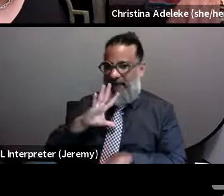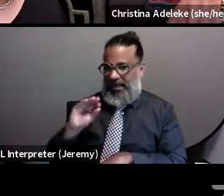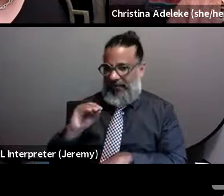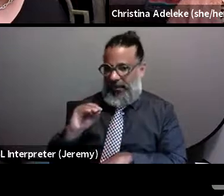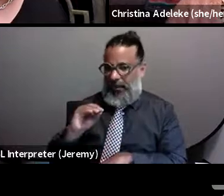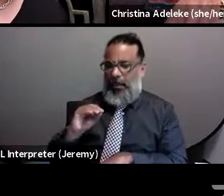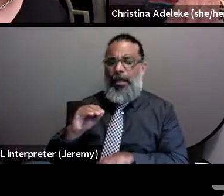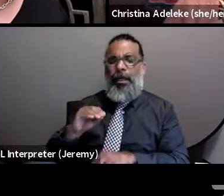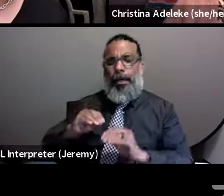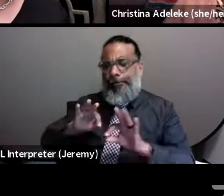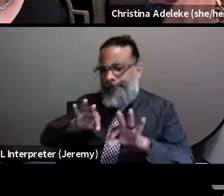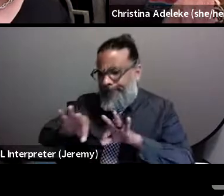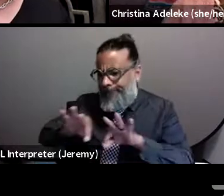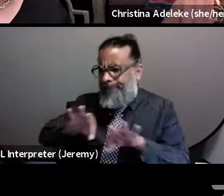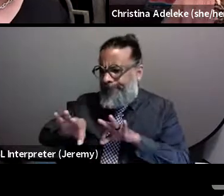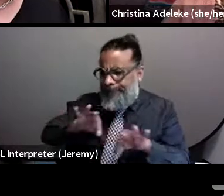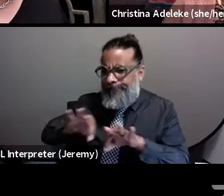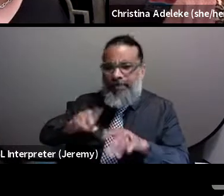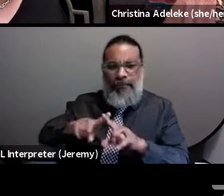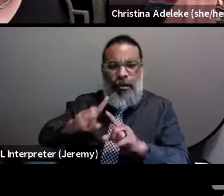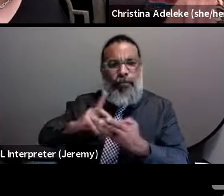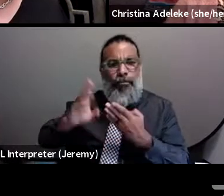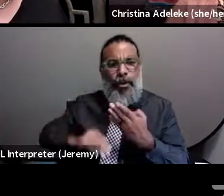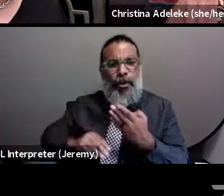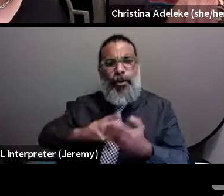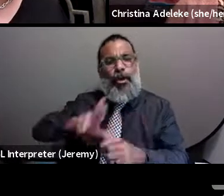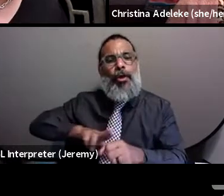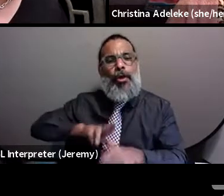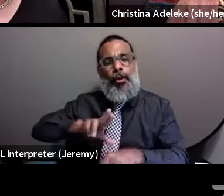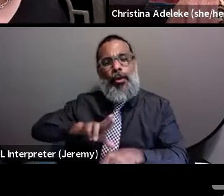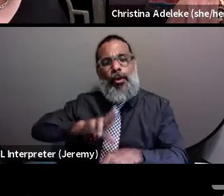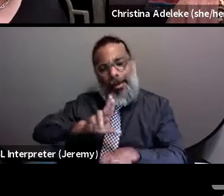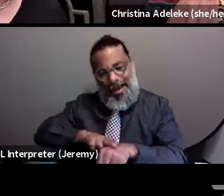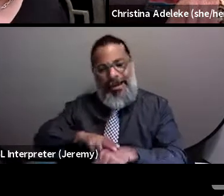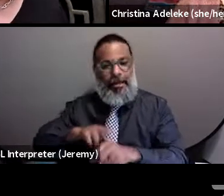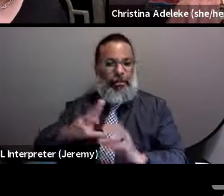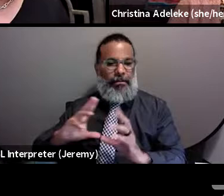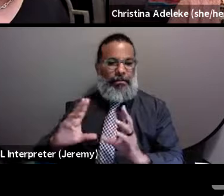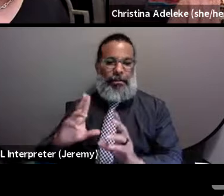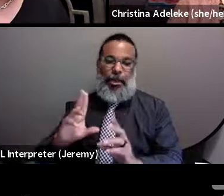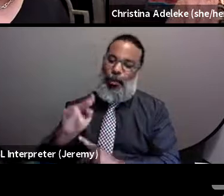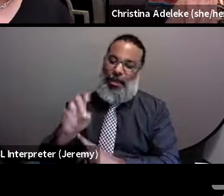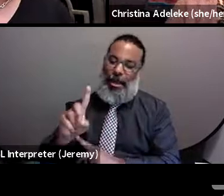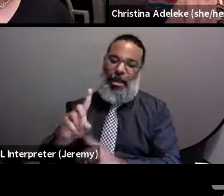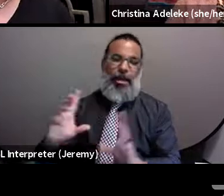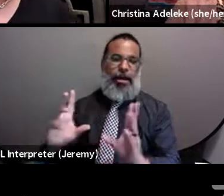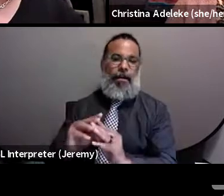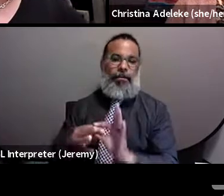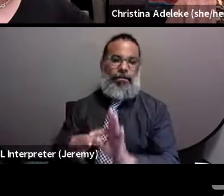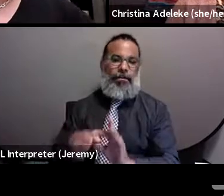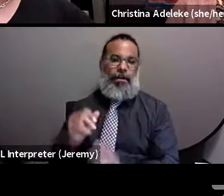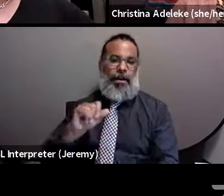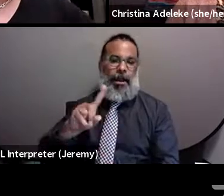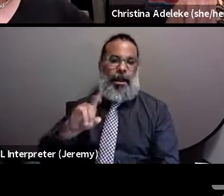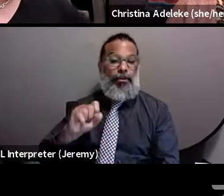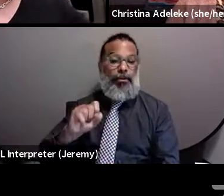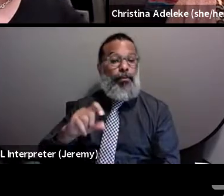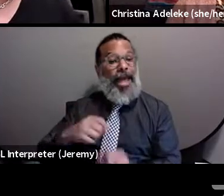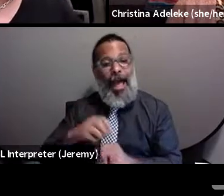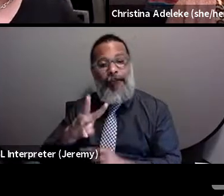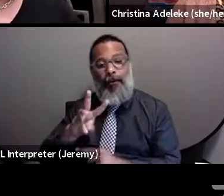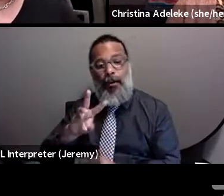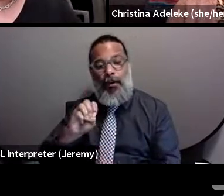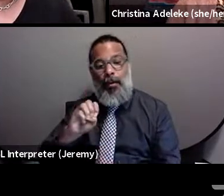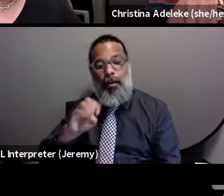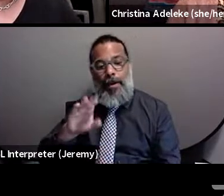educational programs through the United States Conference on AIDS, but through the whole year, you know, we provide webinars and we also